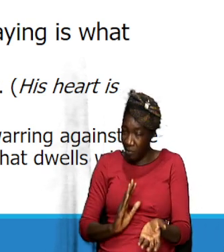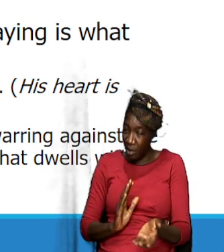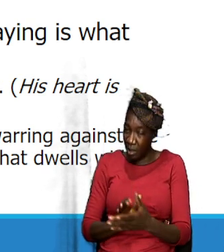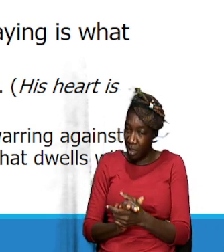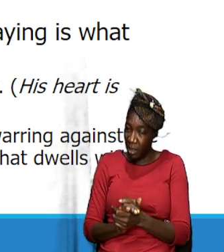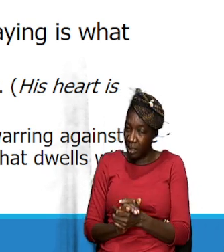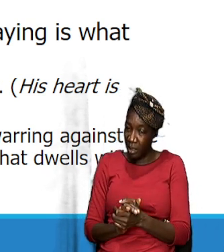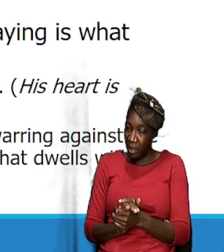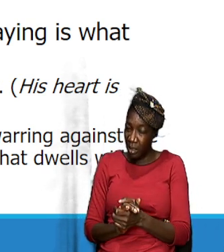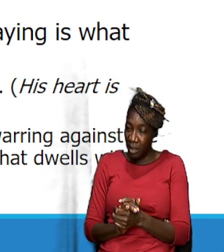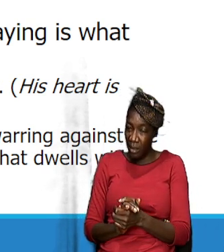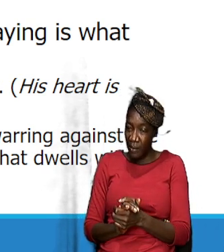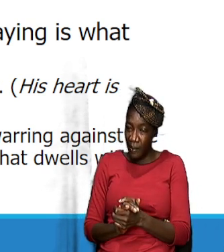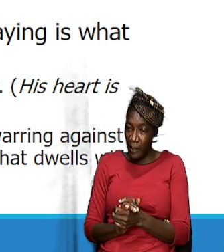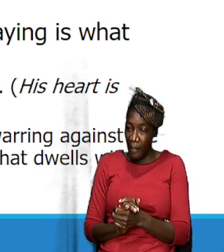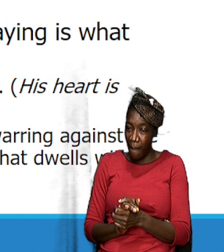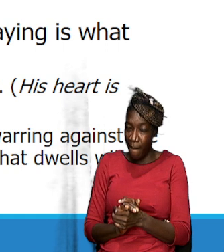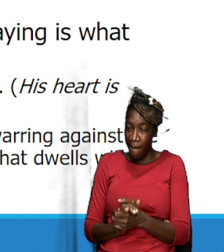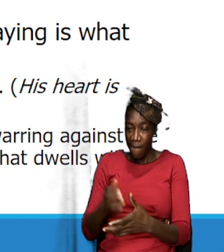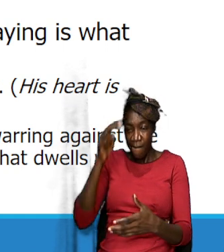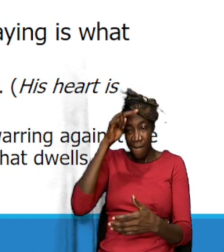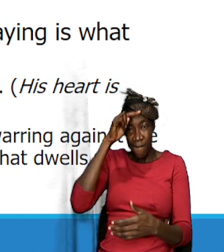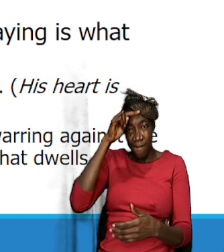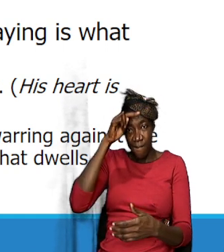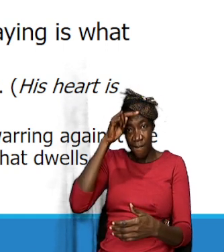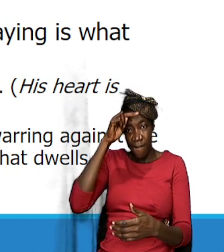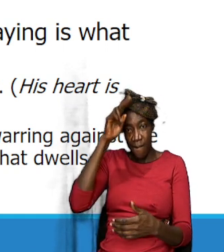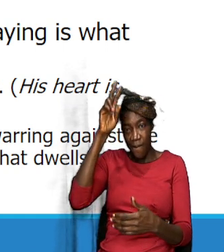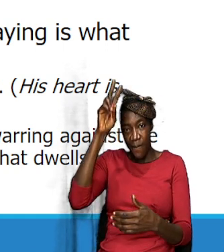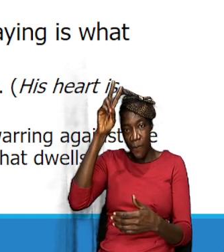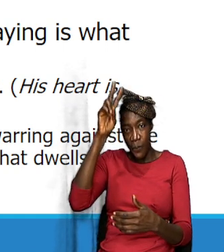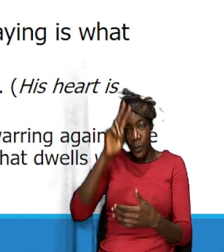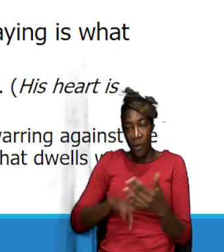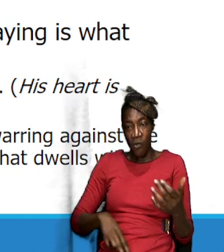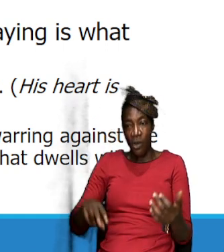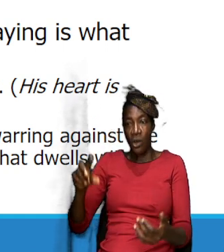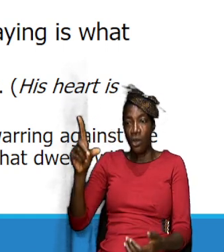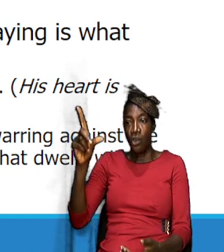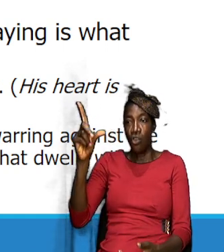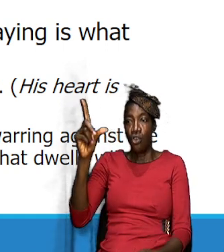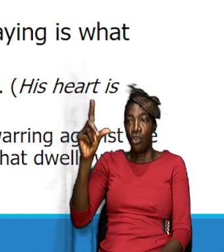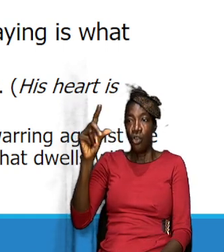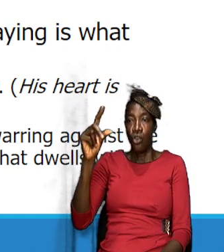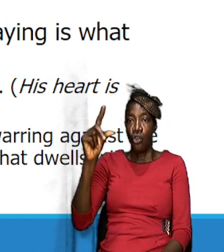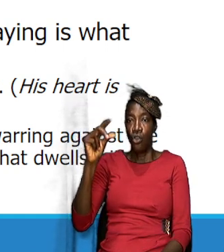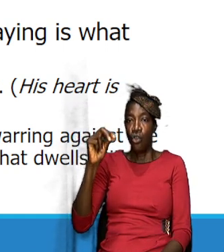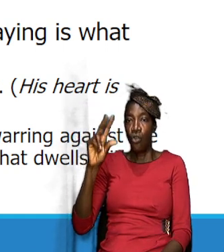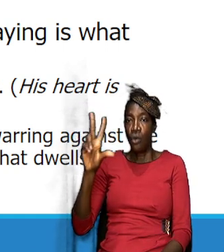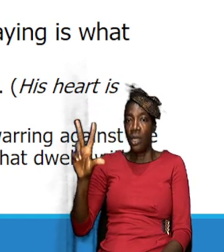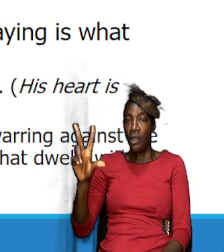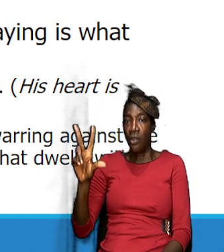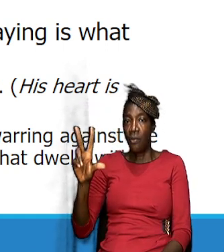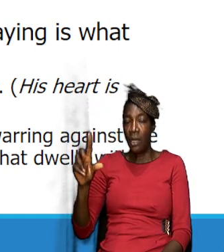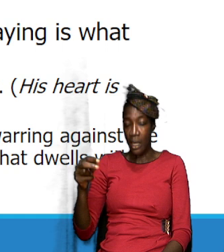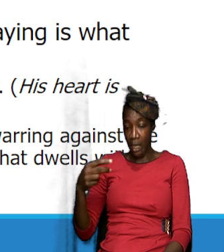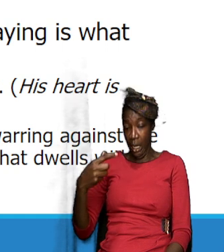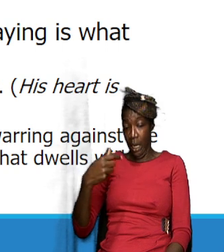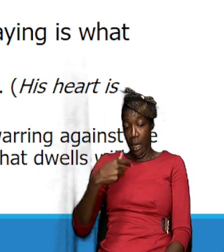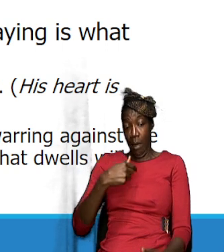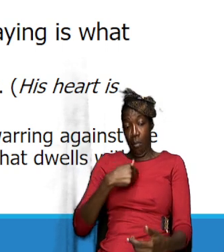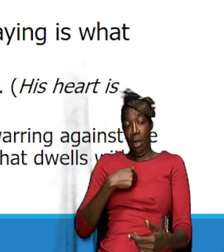in Romans in verse 23 he says but I see another law